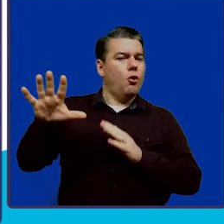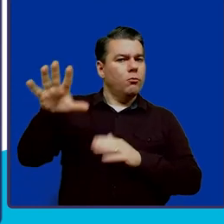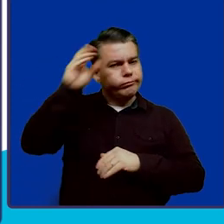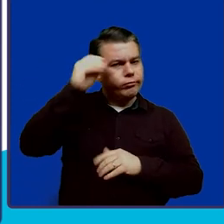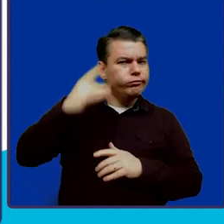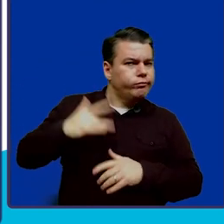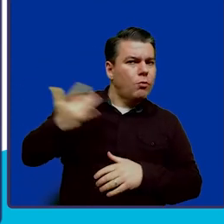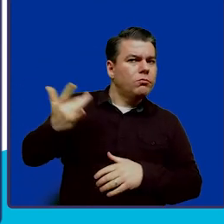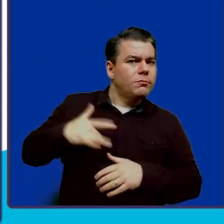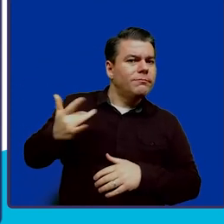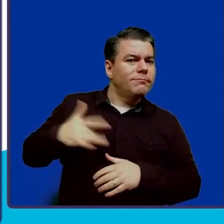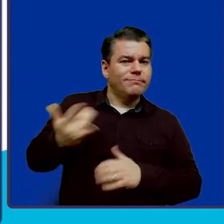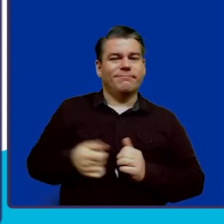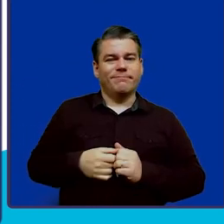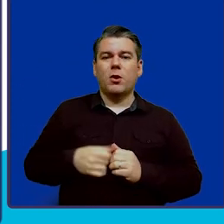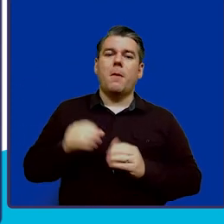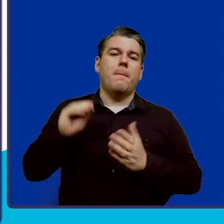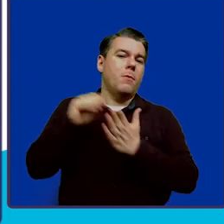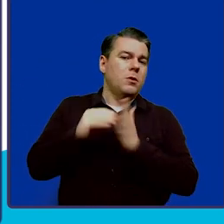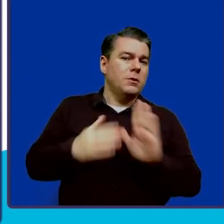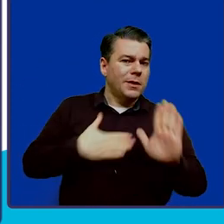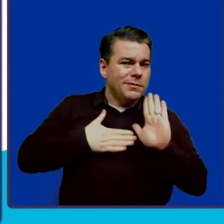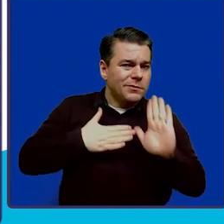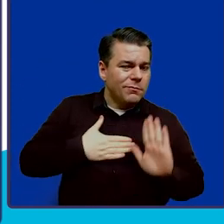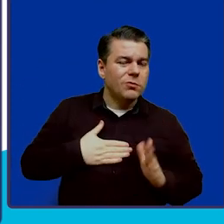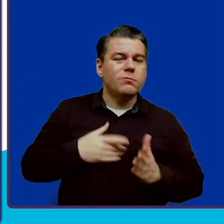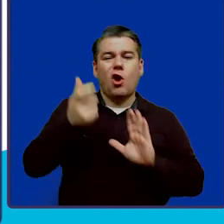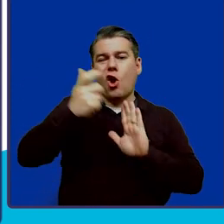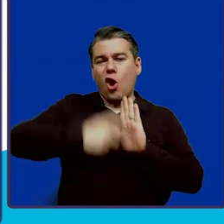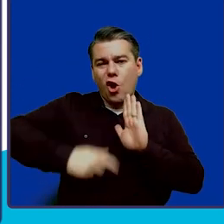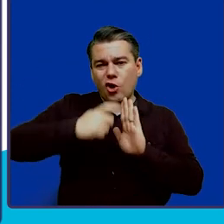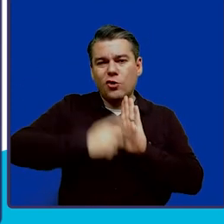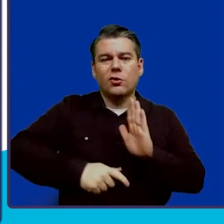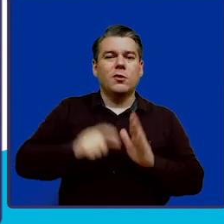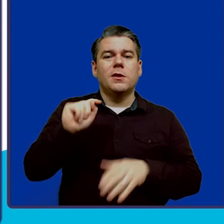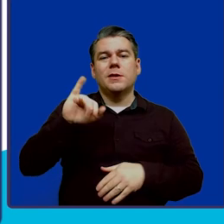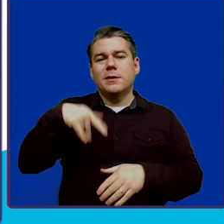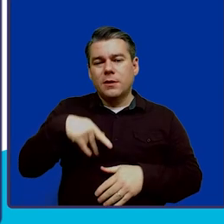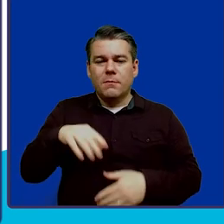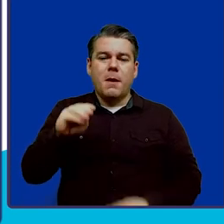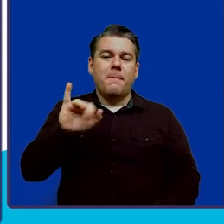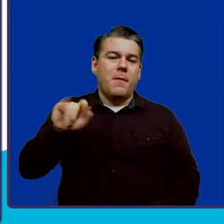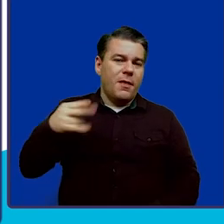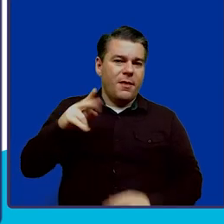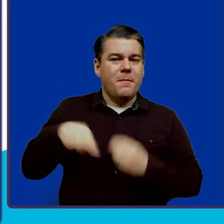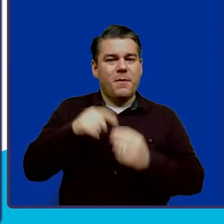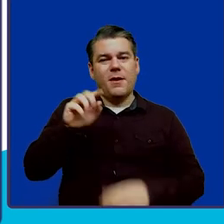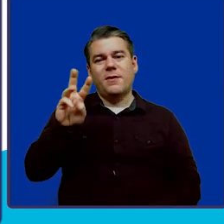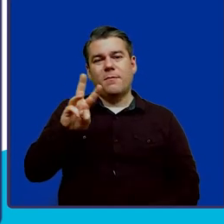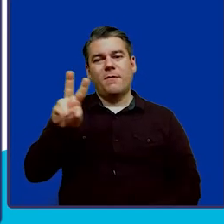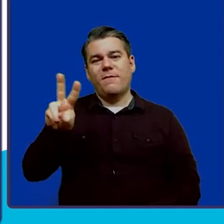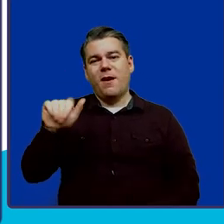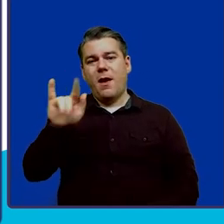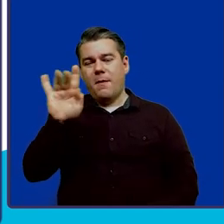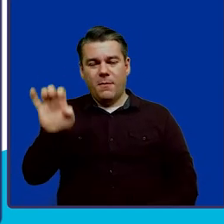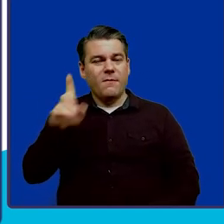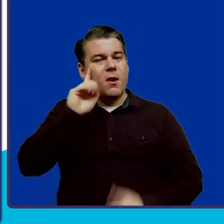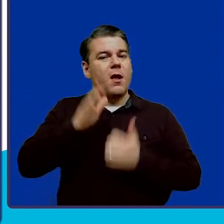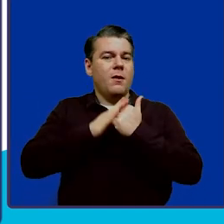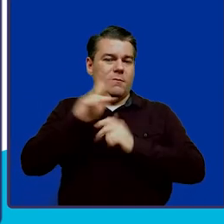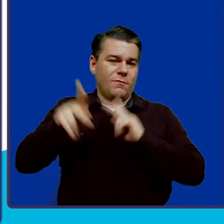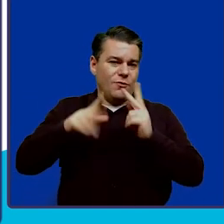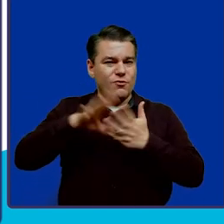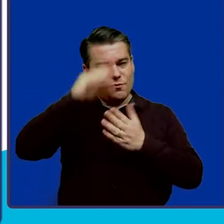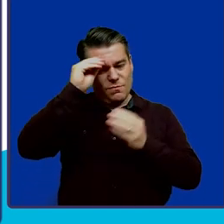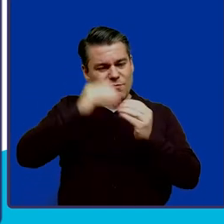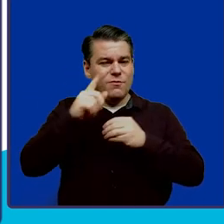with the program. We post testimonials, articles, tips, and myths about WB ABLE to help individuals learn more